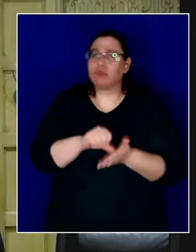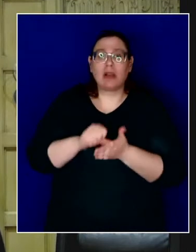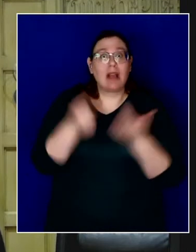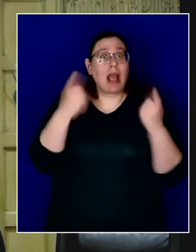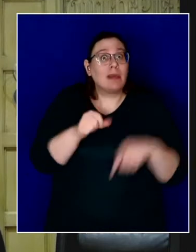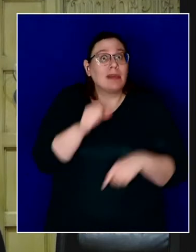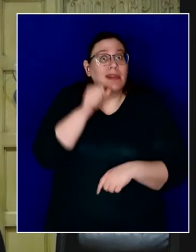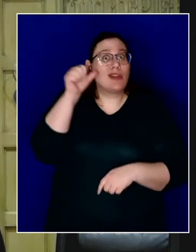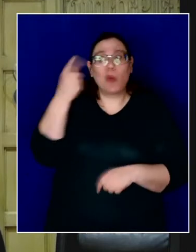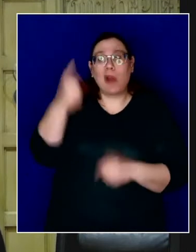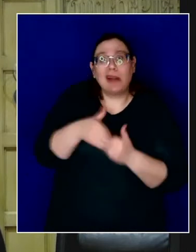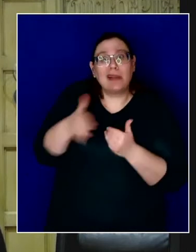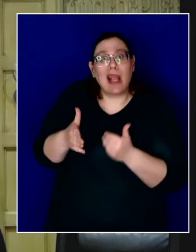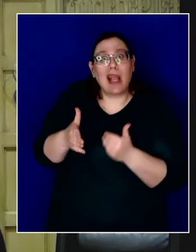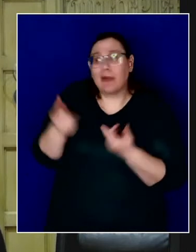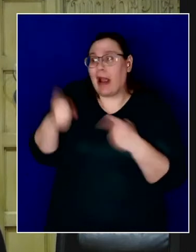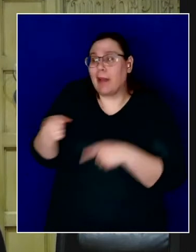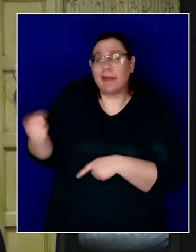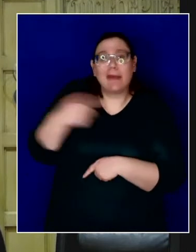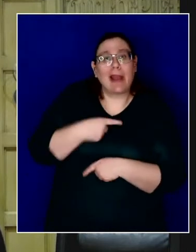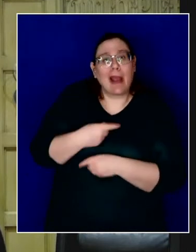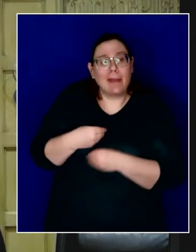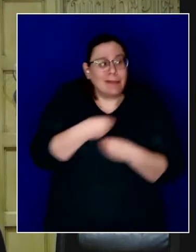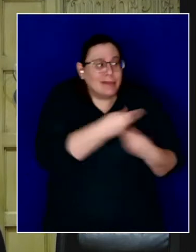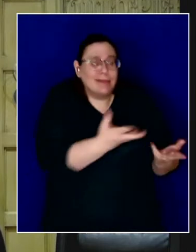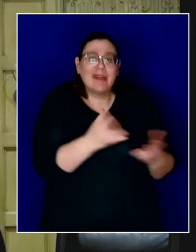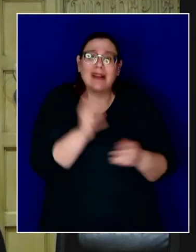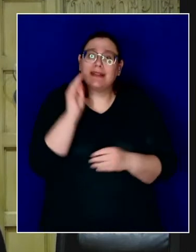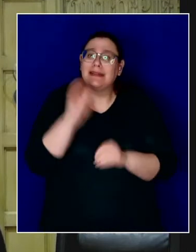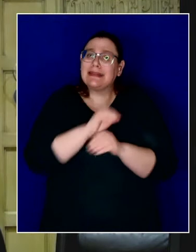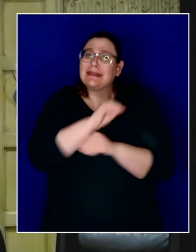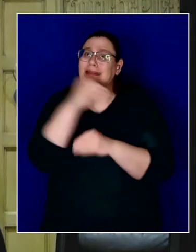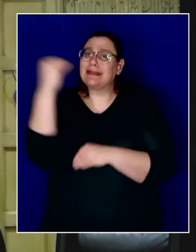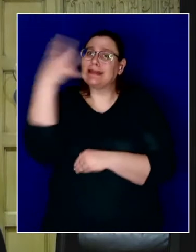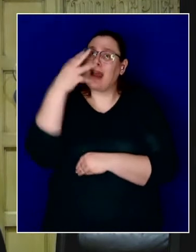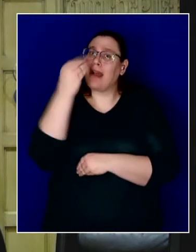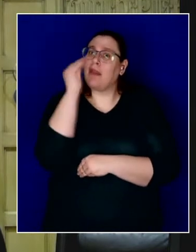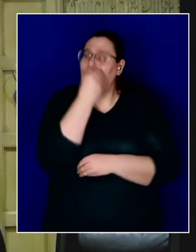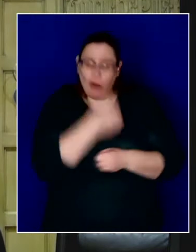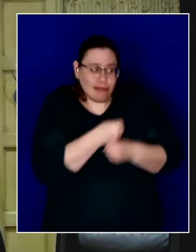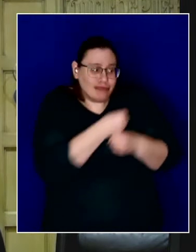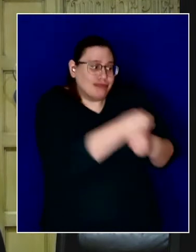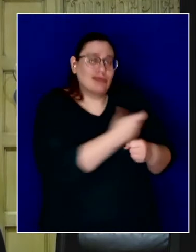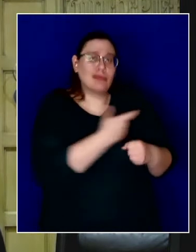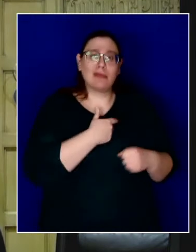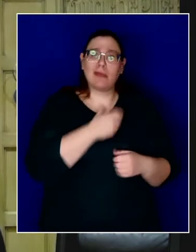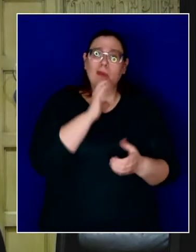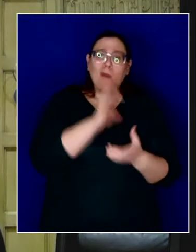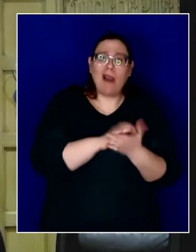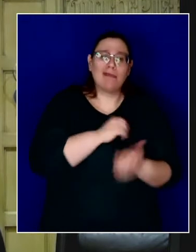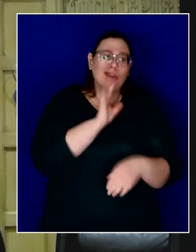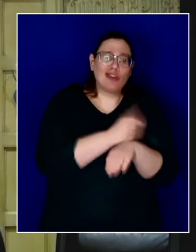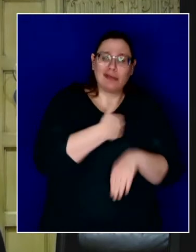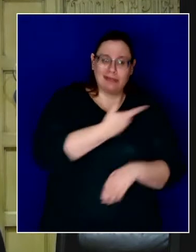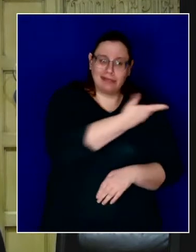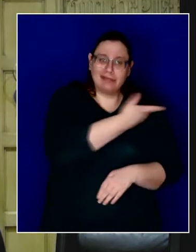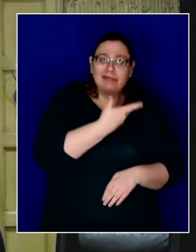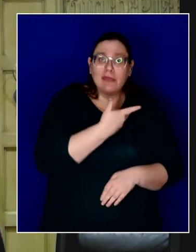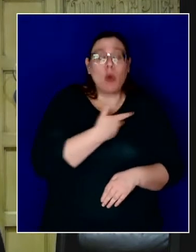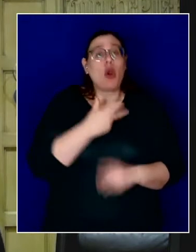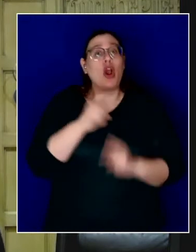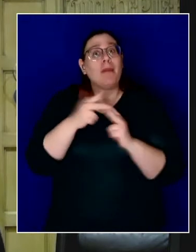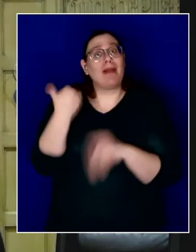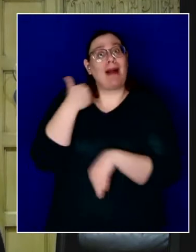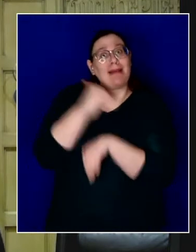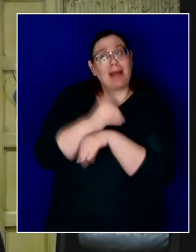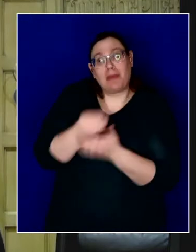to deliver sunflowers to me and my wife and daughter to say thank you, the couple as I picked up burgers for our family last night who said,